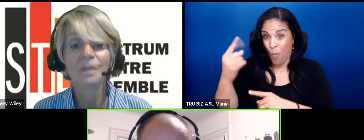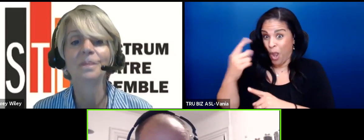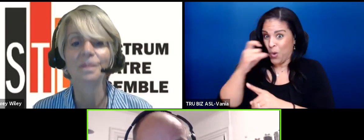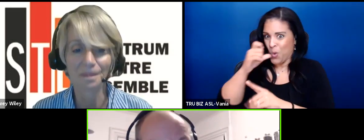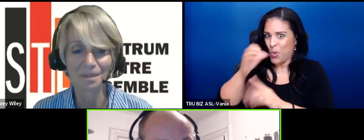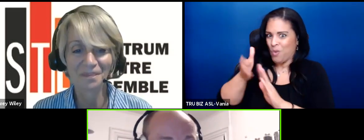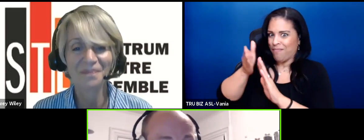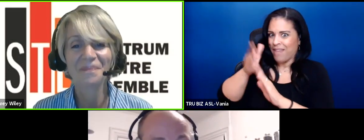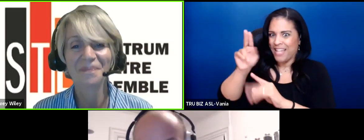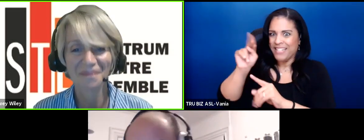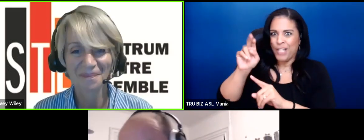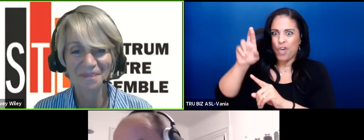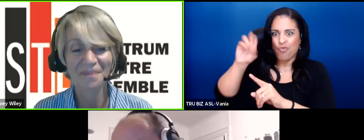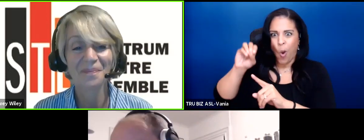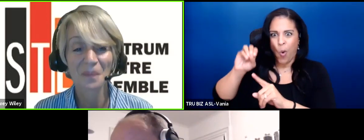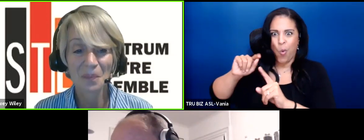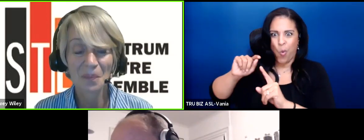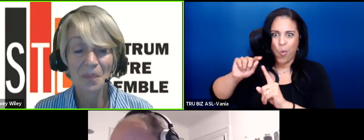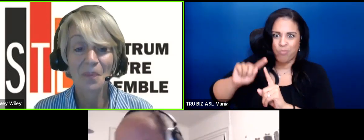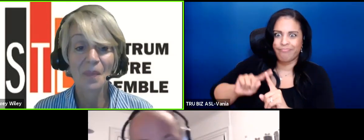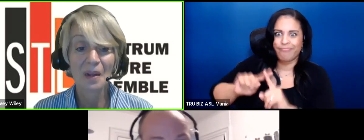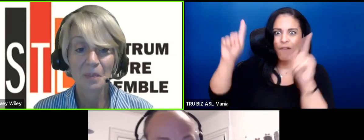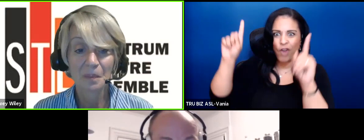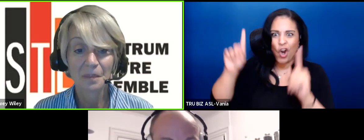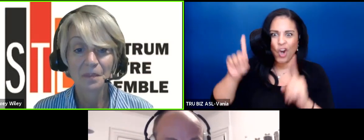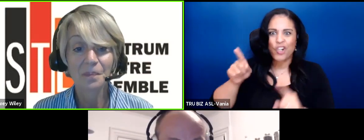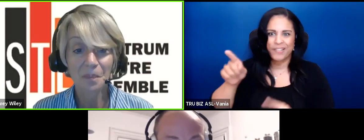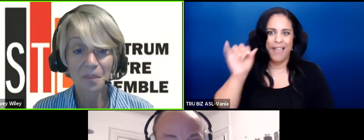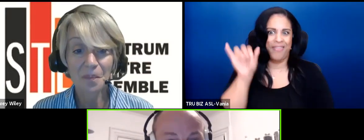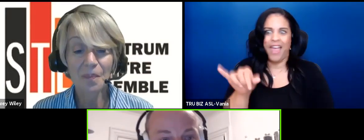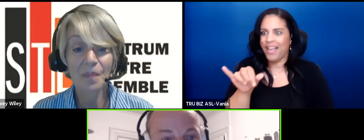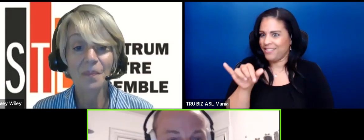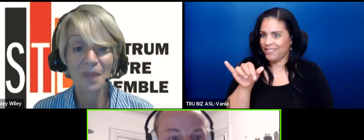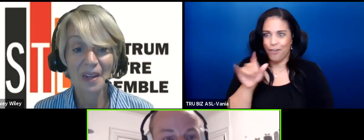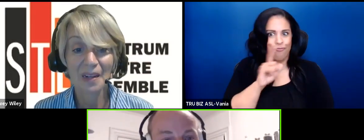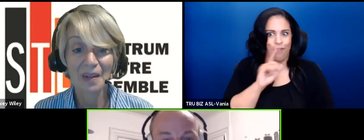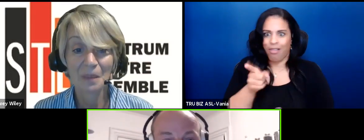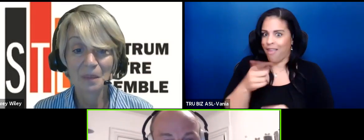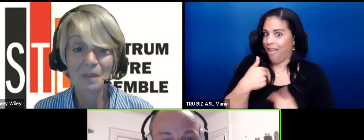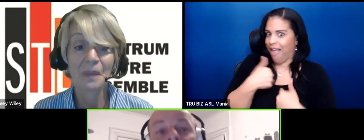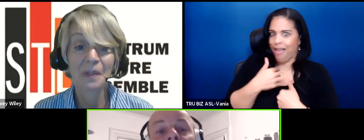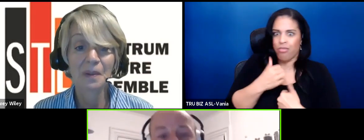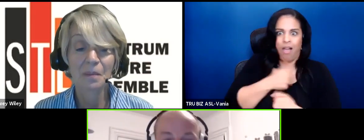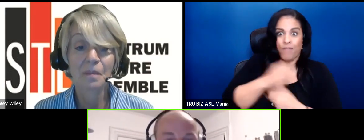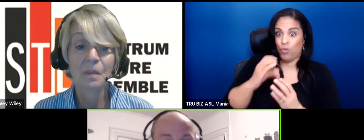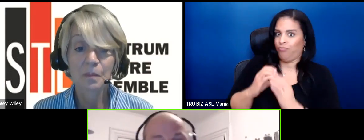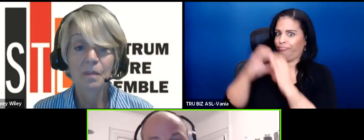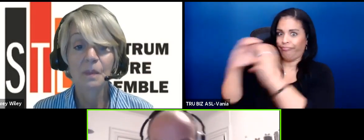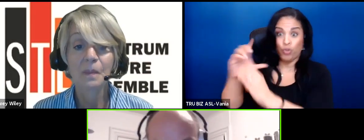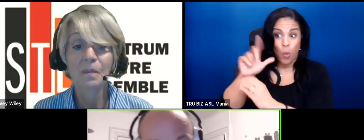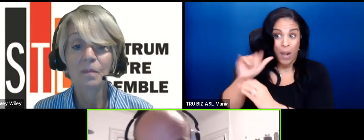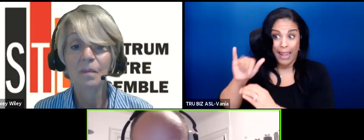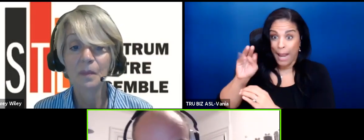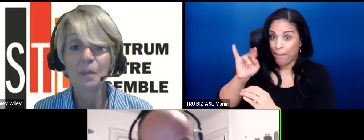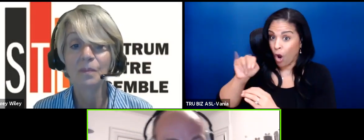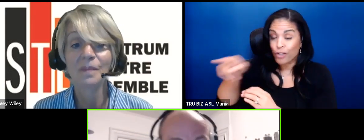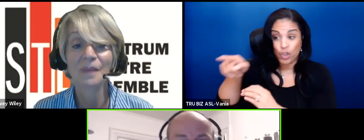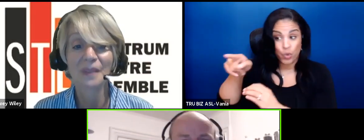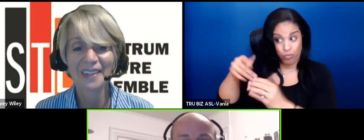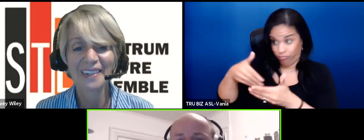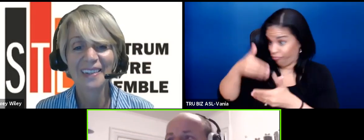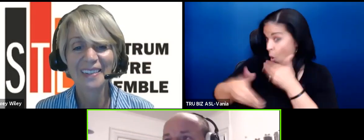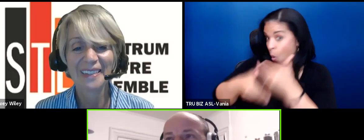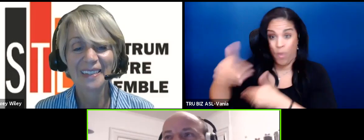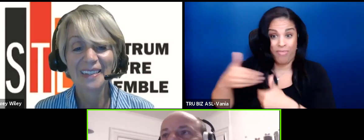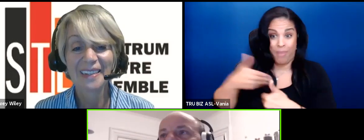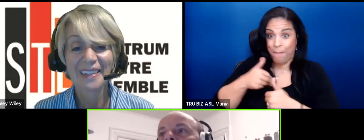and that's not only enough for me to hand my plays to a guy like clay martin and say you deserve this you can go with it and run it